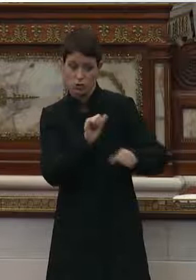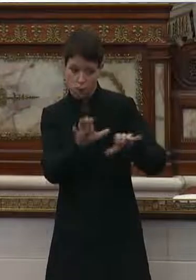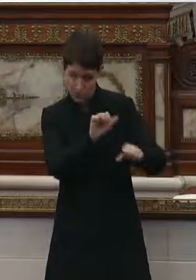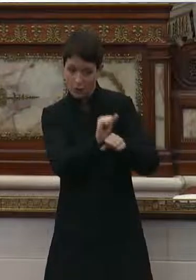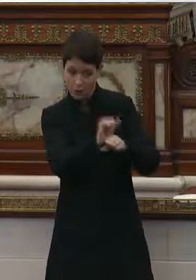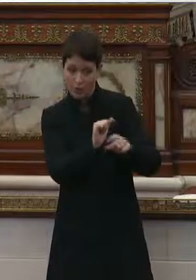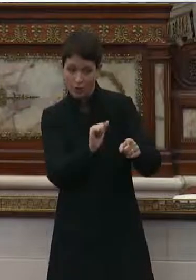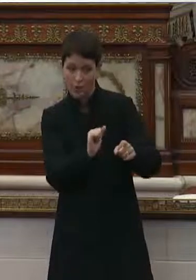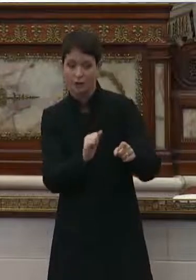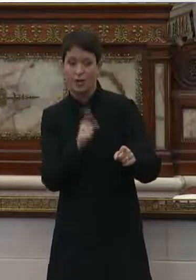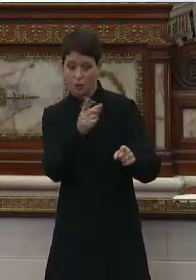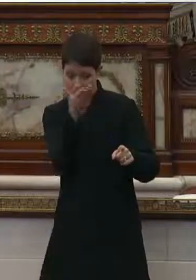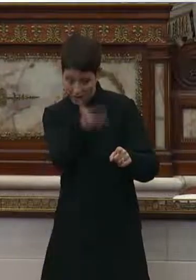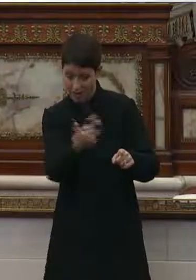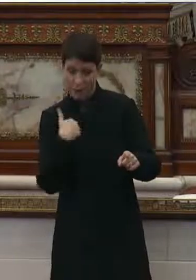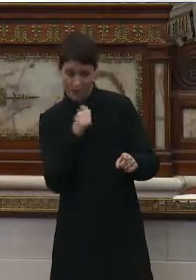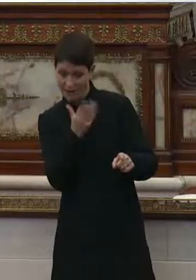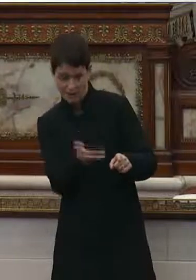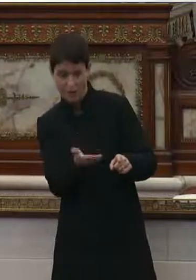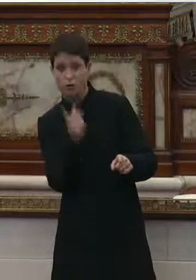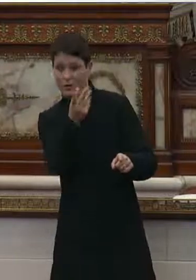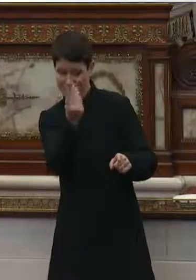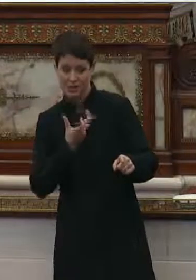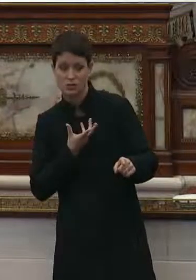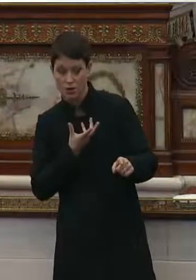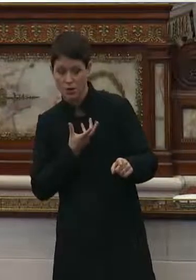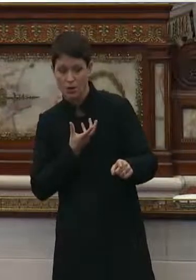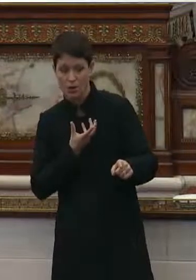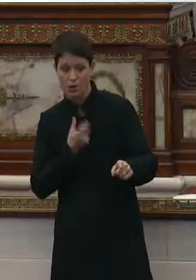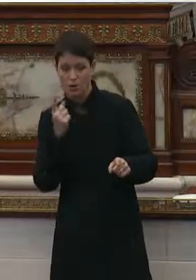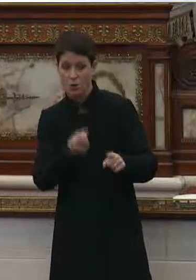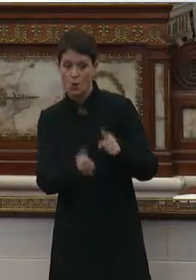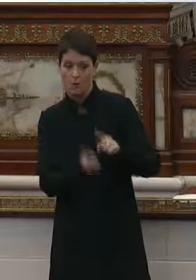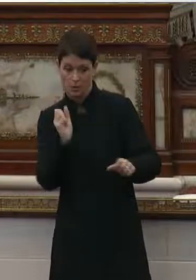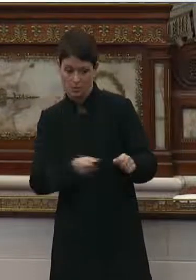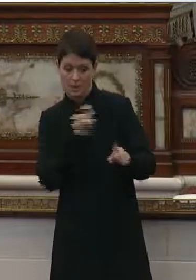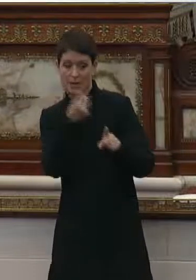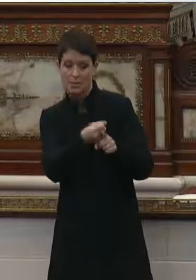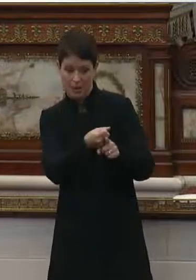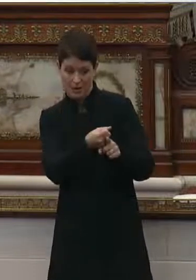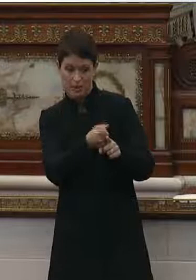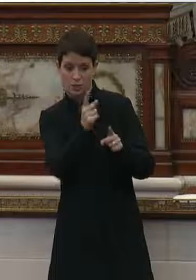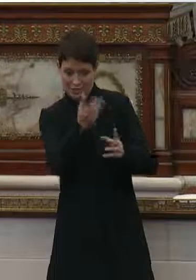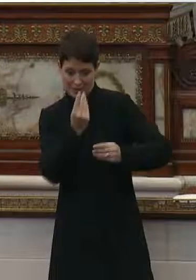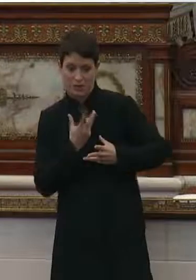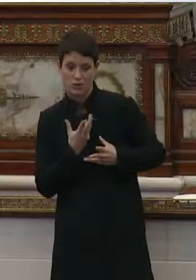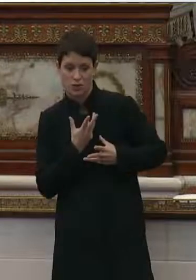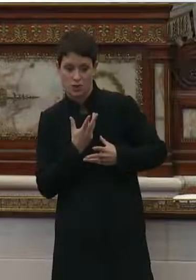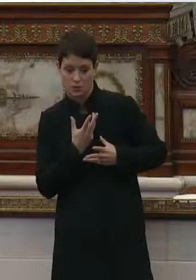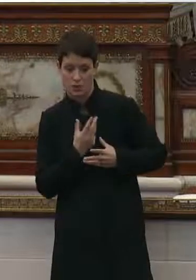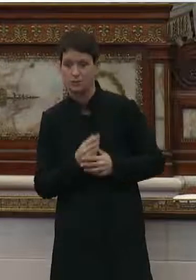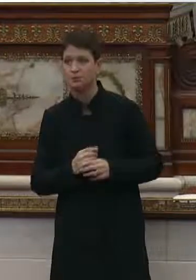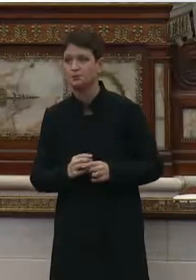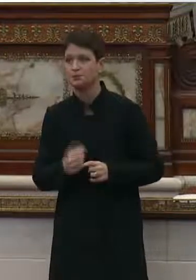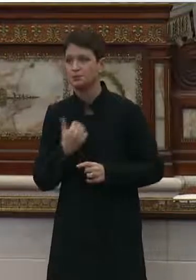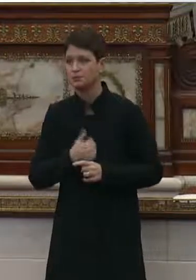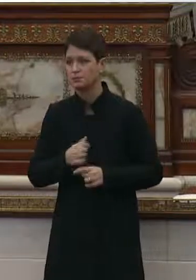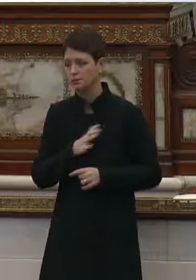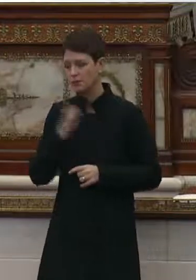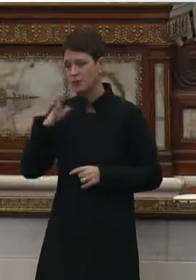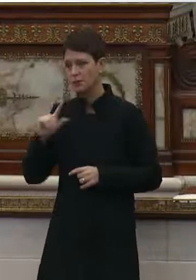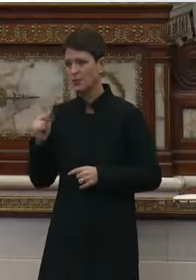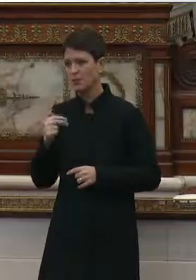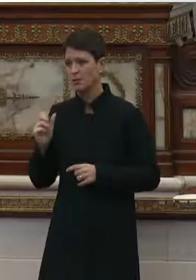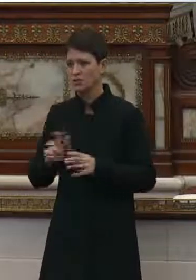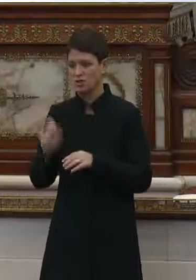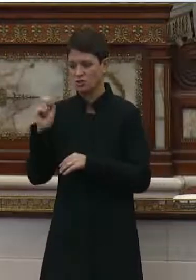directives really should come from the folks who are most impacted and know exactly what's going on. I'm sorry, Councilman Thomas, I